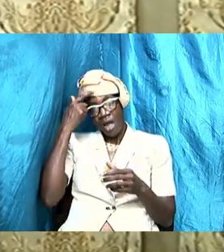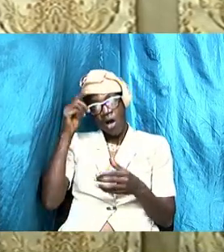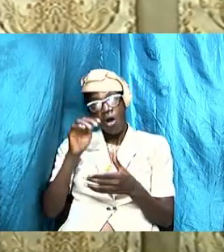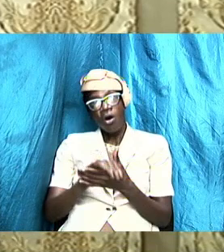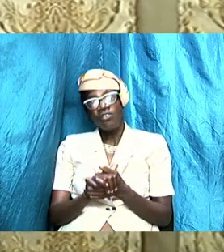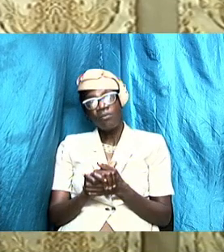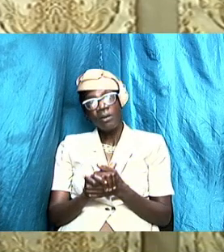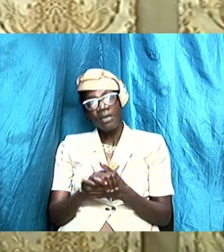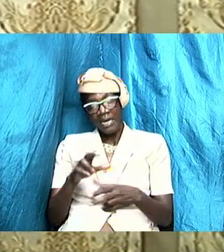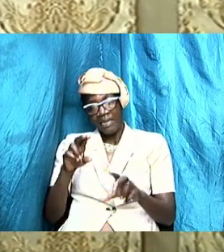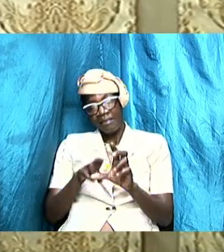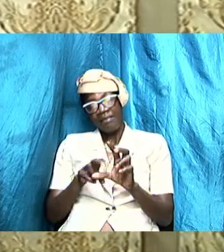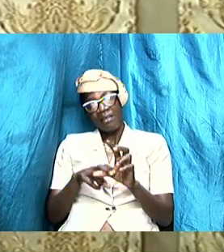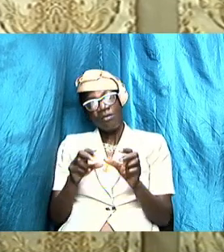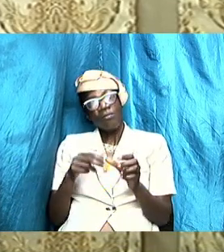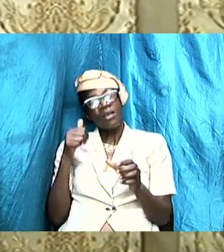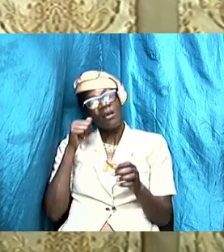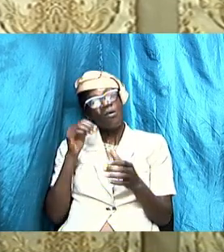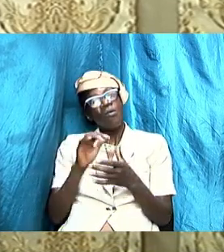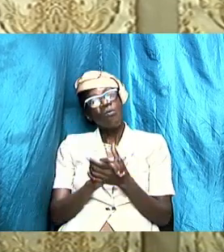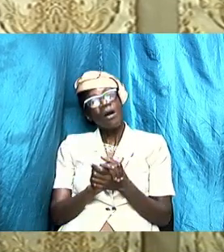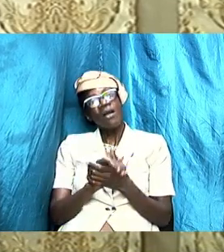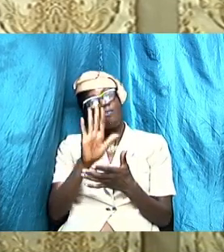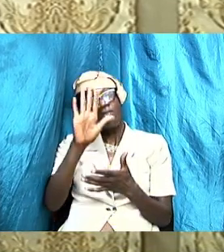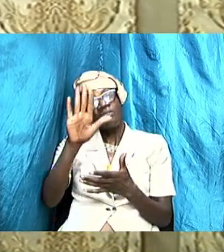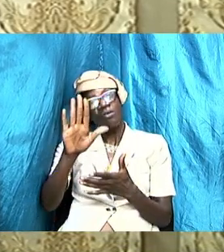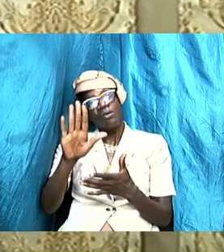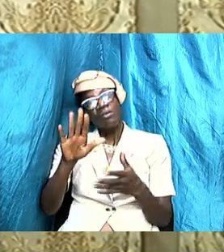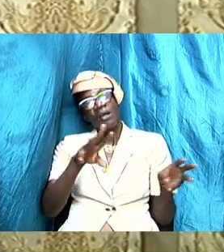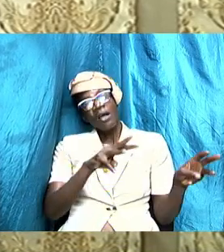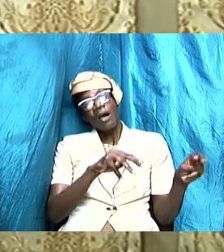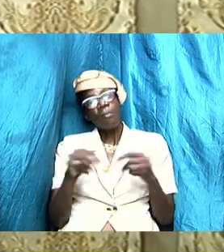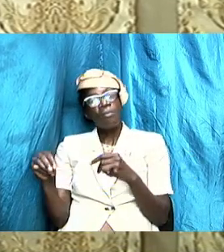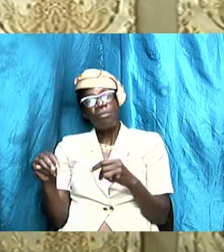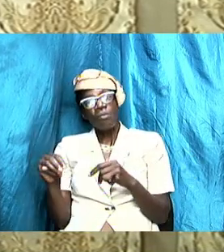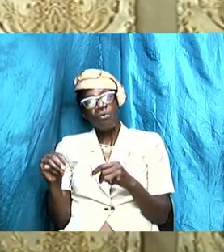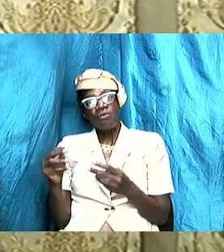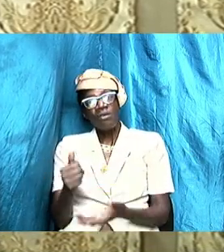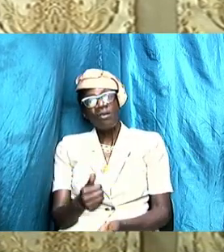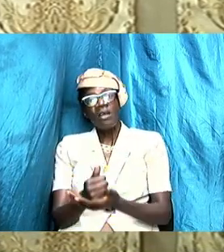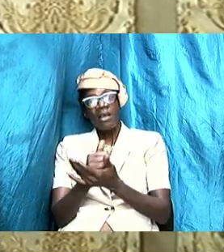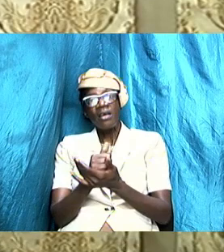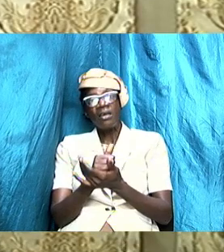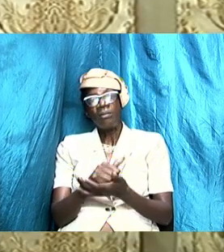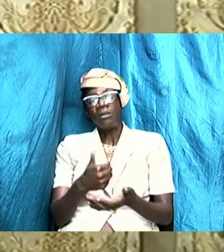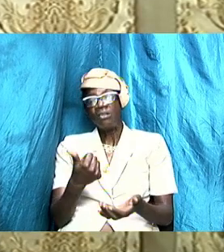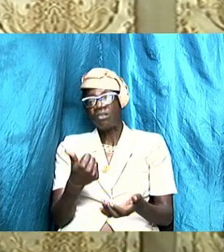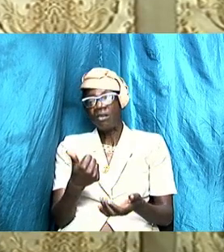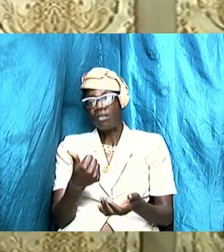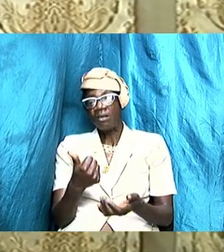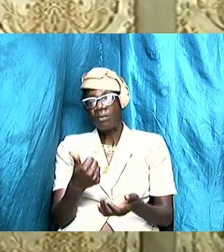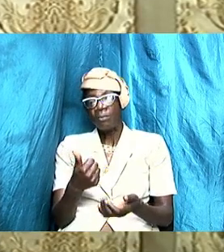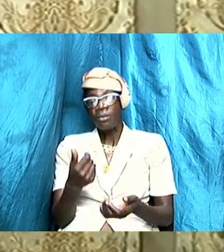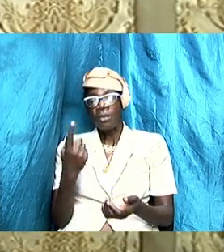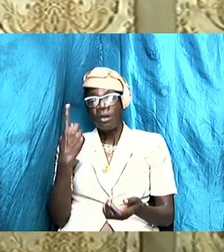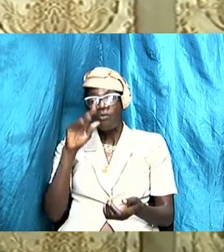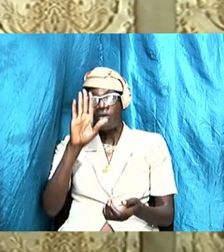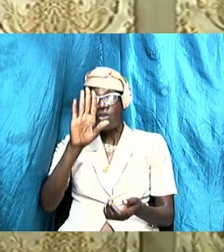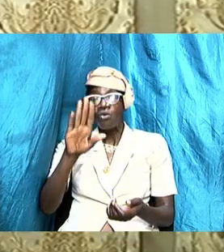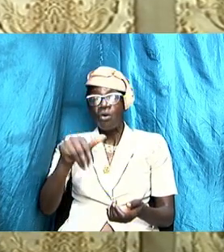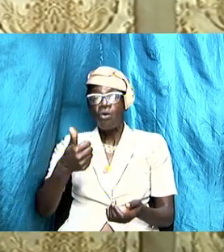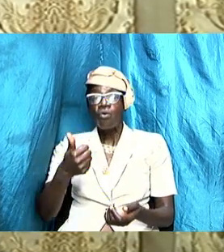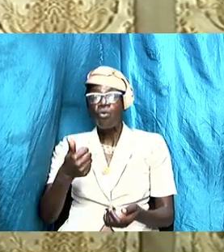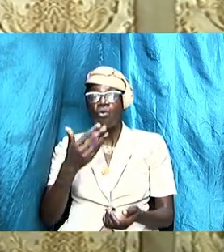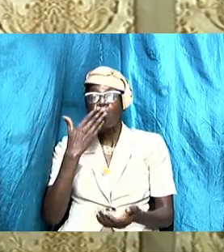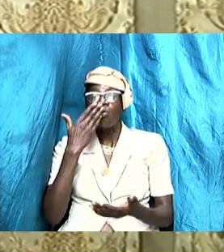of yours and move to resolve it yes it is for your own good